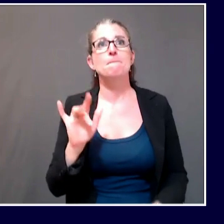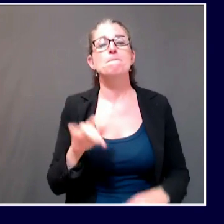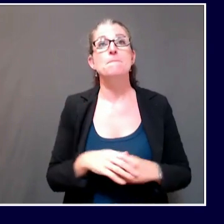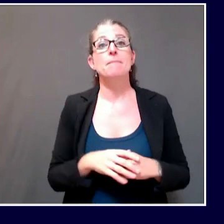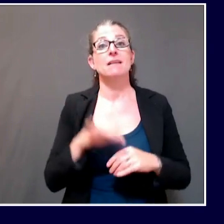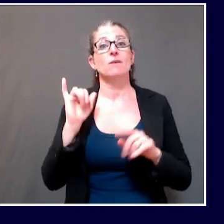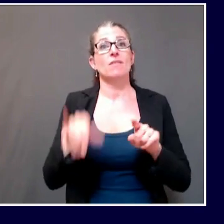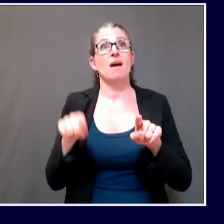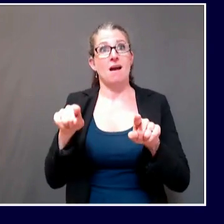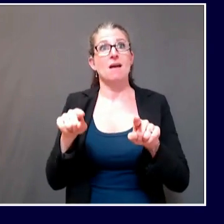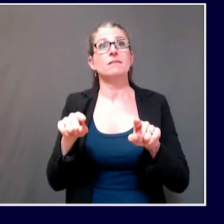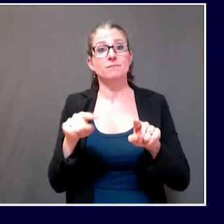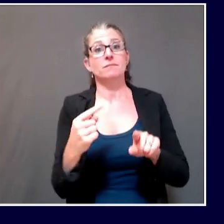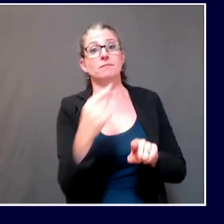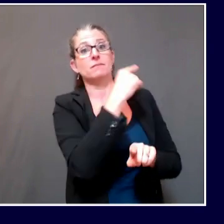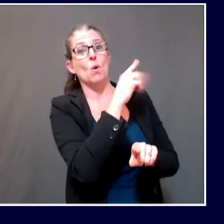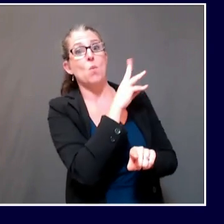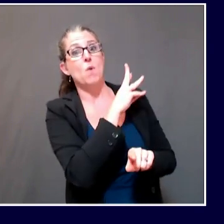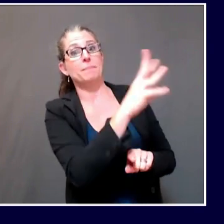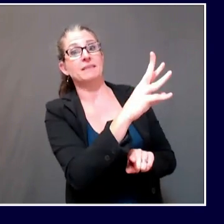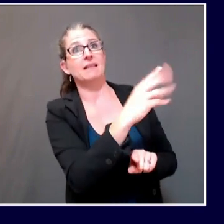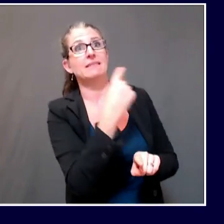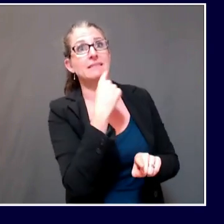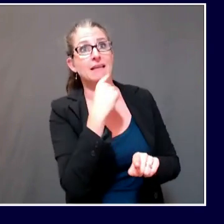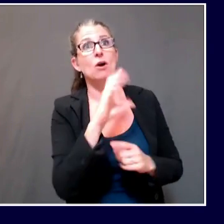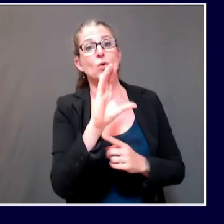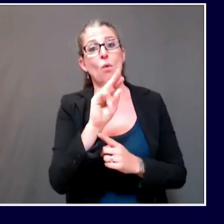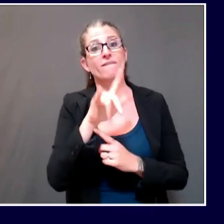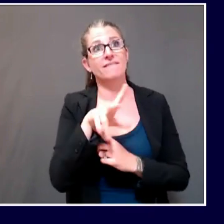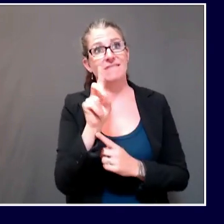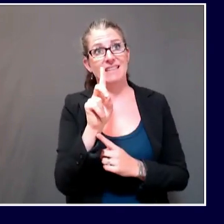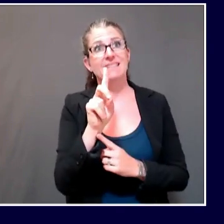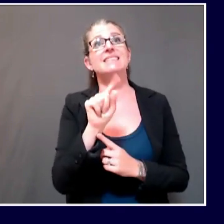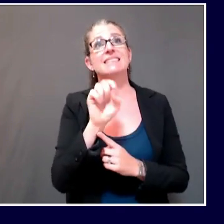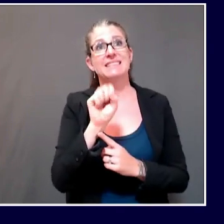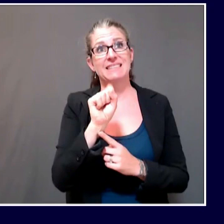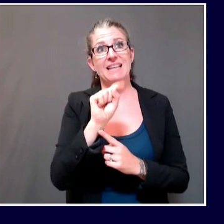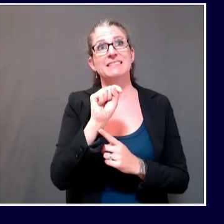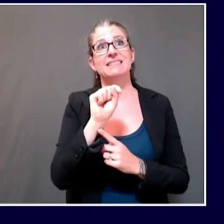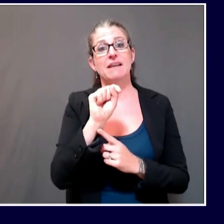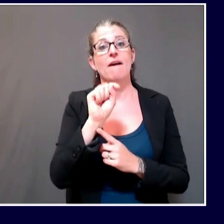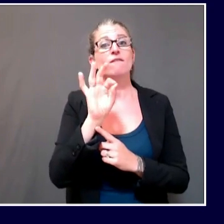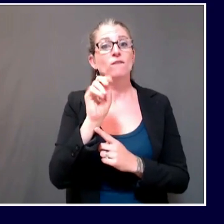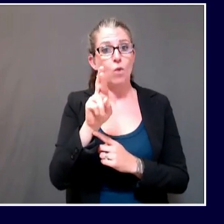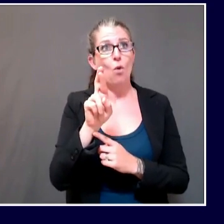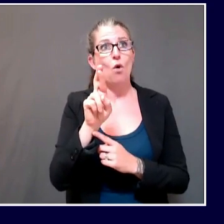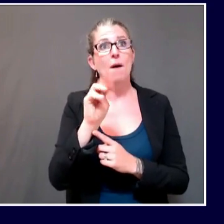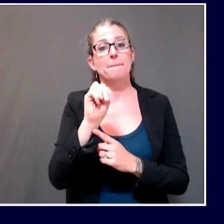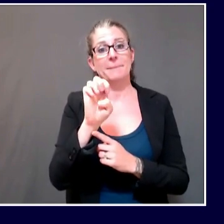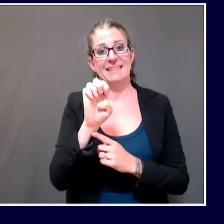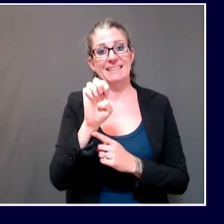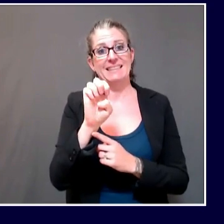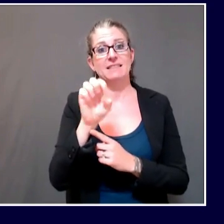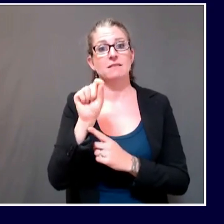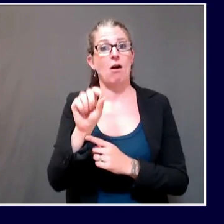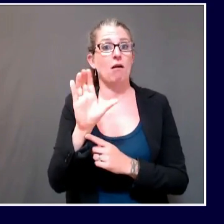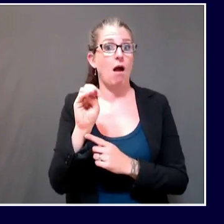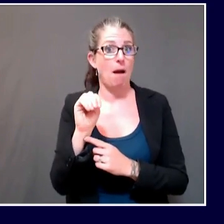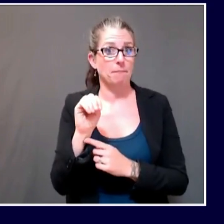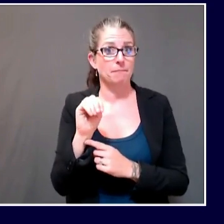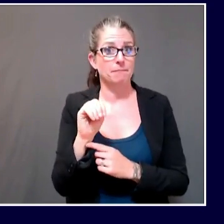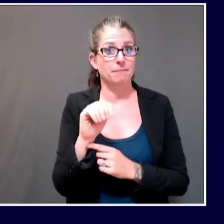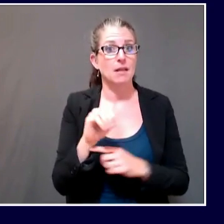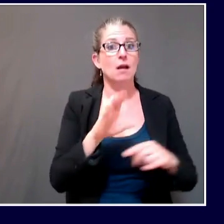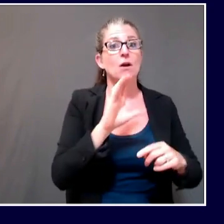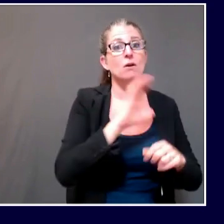to 4 p.m. Tuesdays, Wednesdays, and Saturdays, and from noon to 7 p.m. on Thursdays and Fridays through the end of August, with